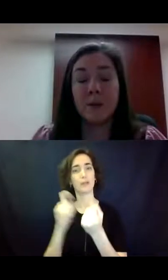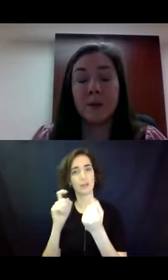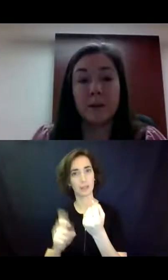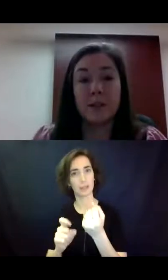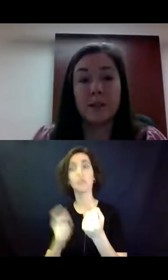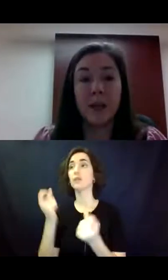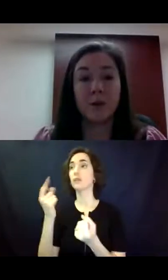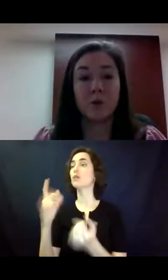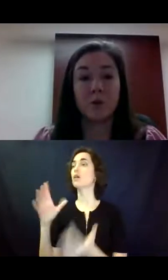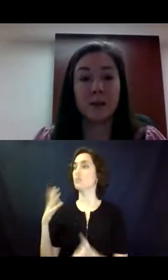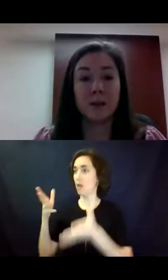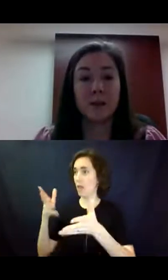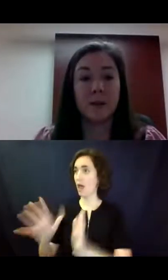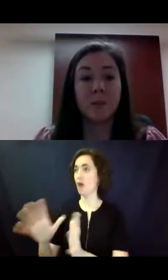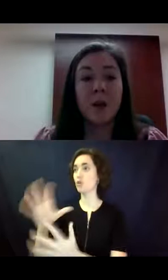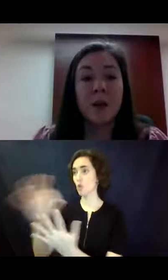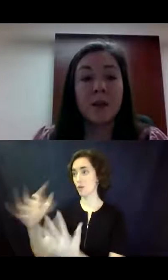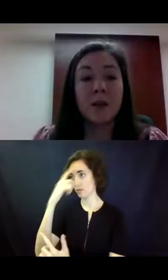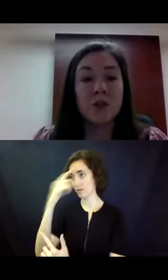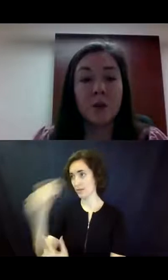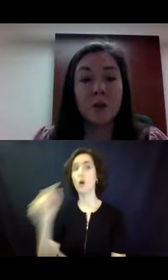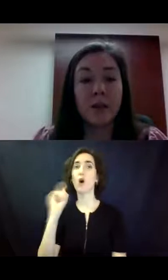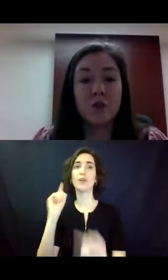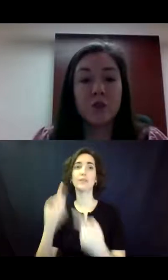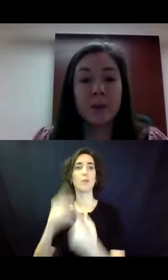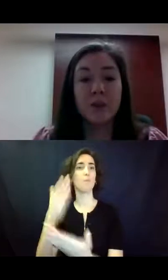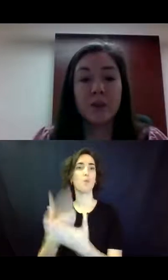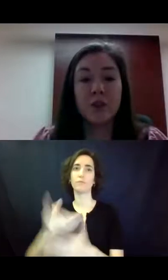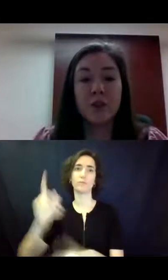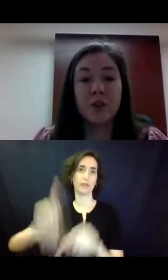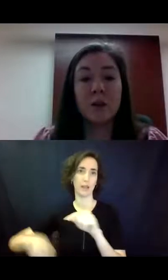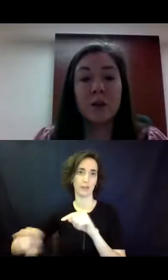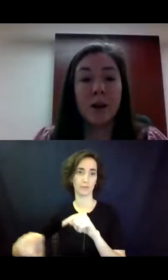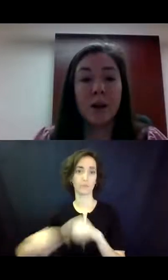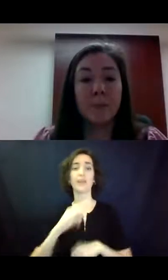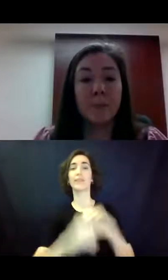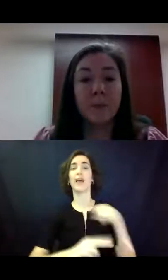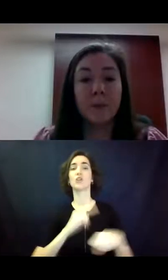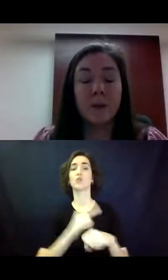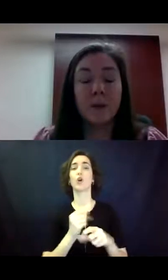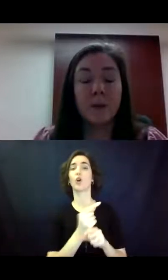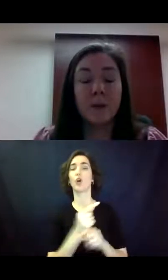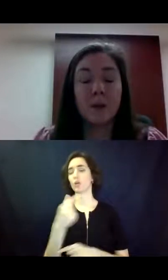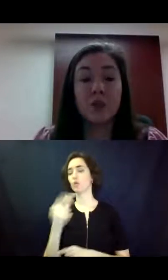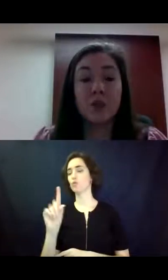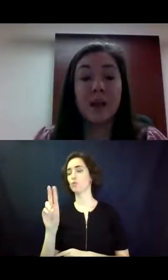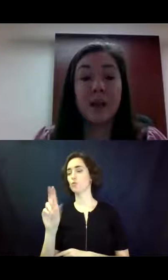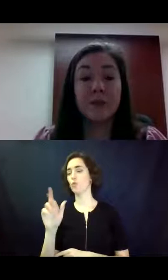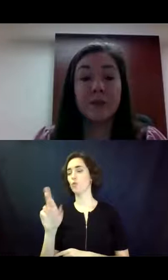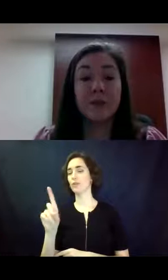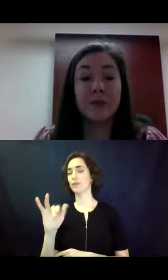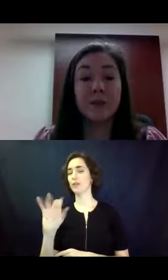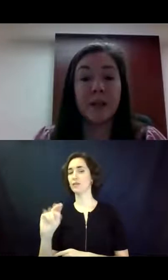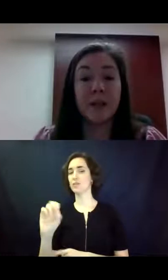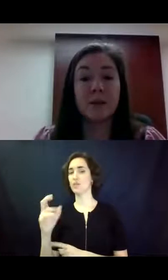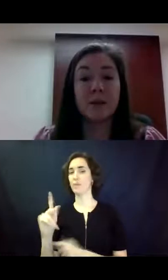ability to make their own choices. The National Guardianship Association, um, which is made up of